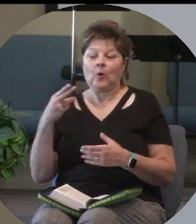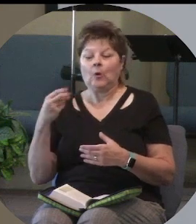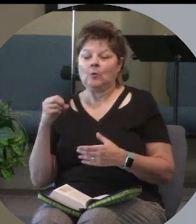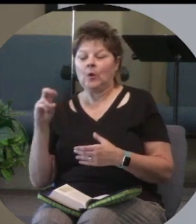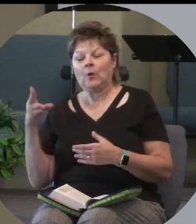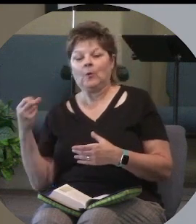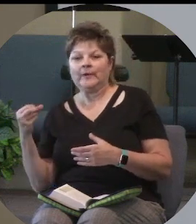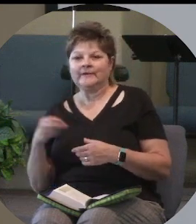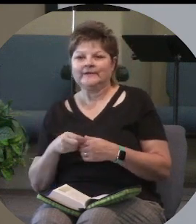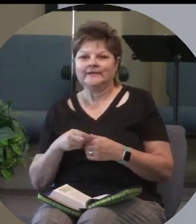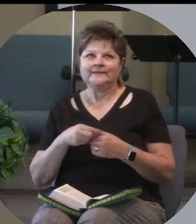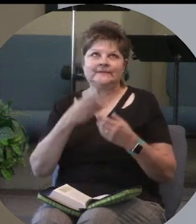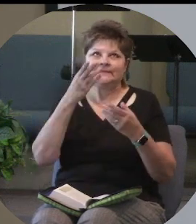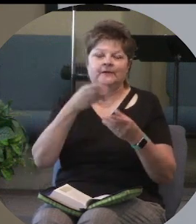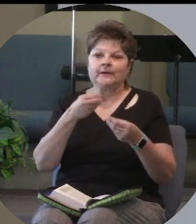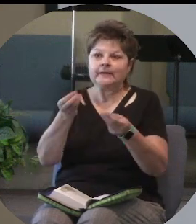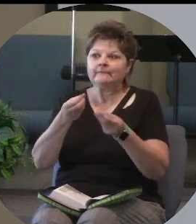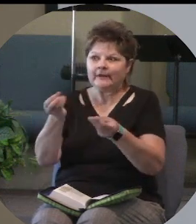give.